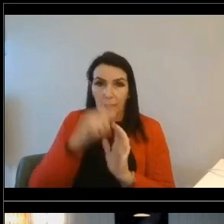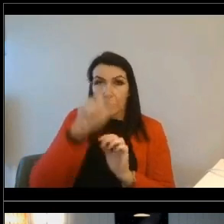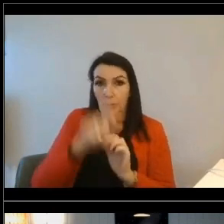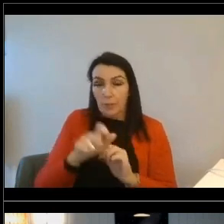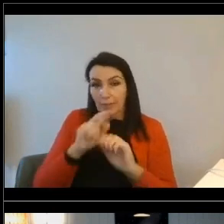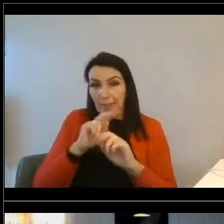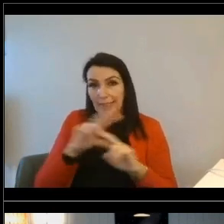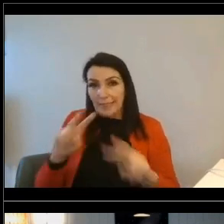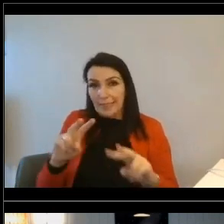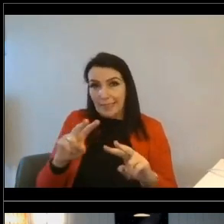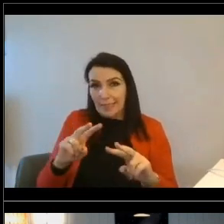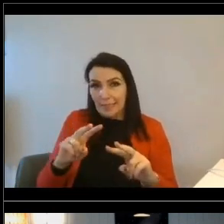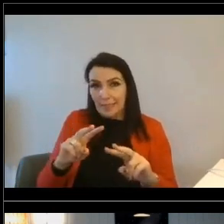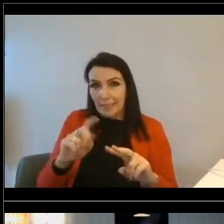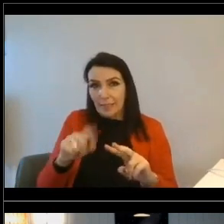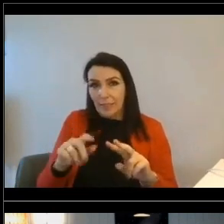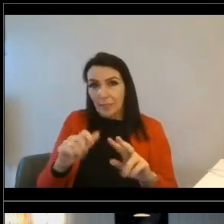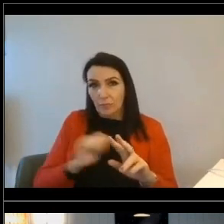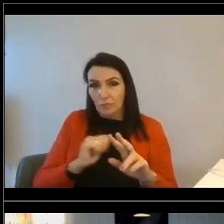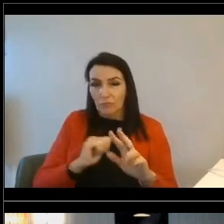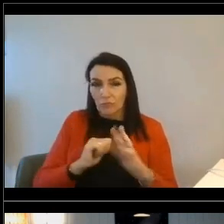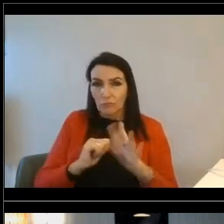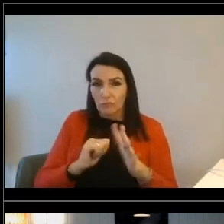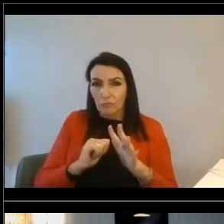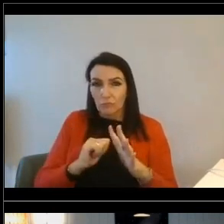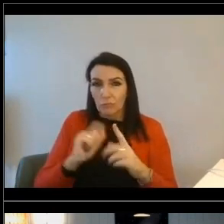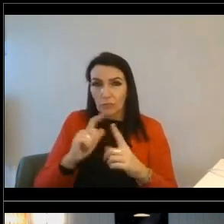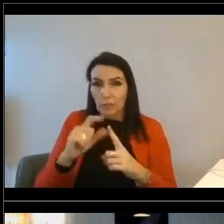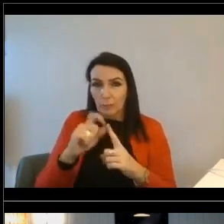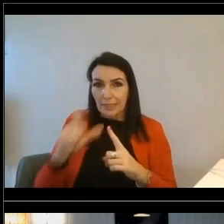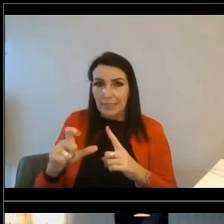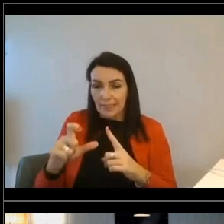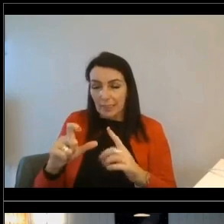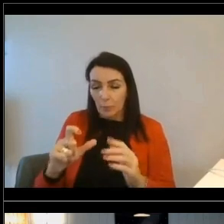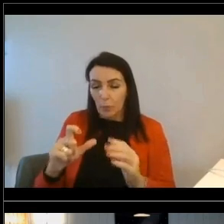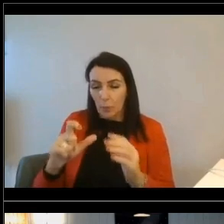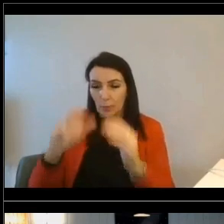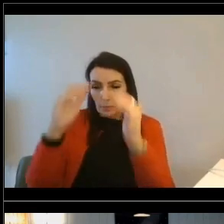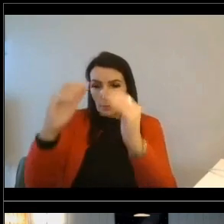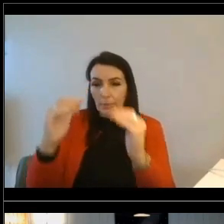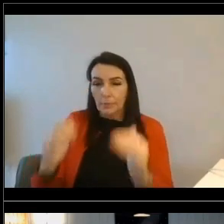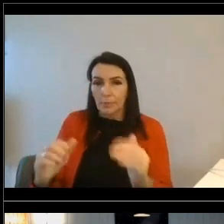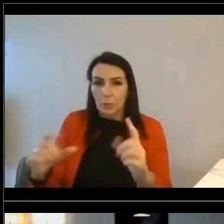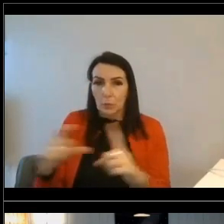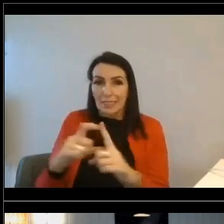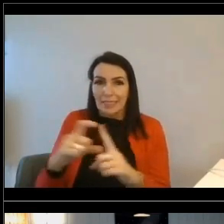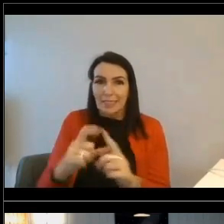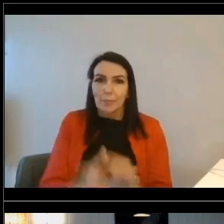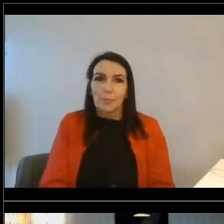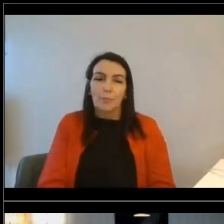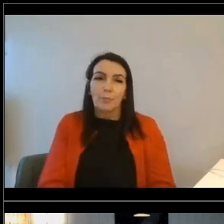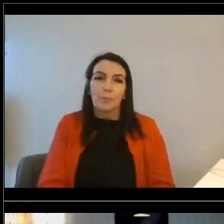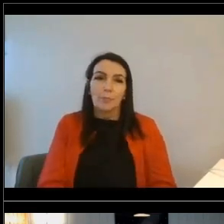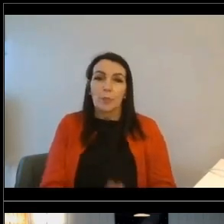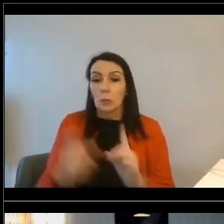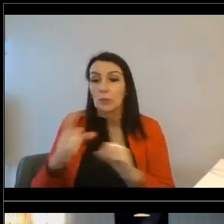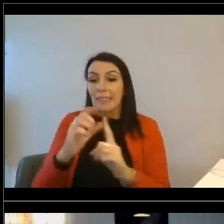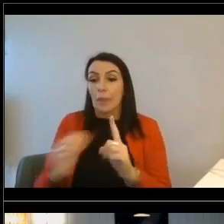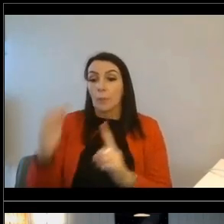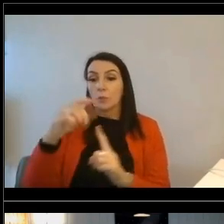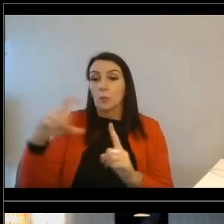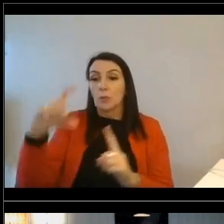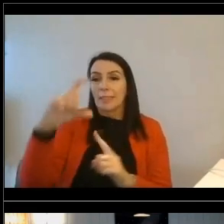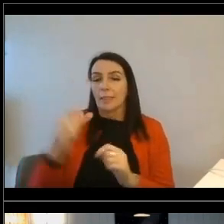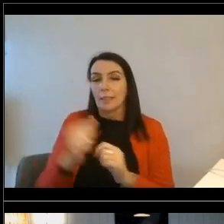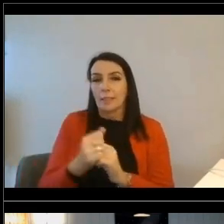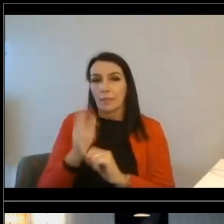that obviously this is likely to jump their EPC from the D to a C. So now they know the headlines, they can then see what the package